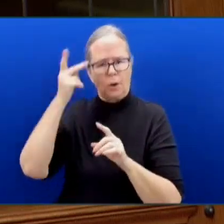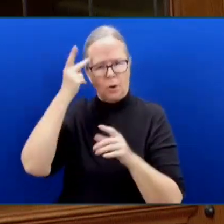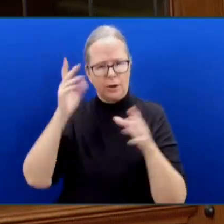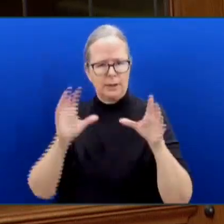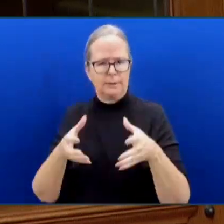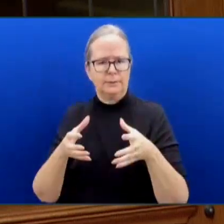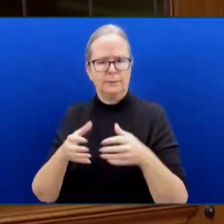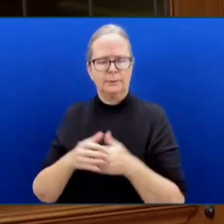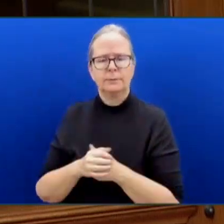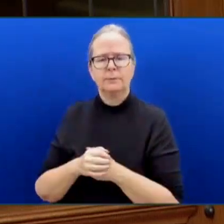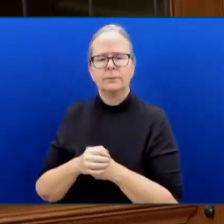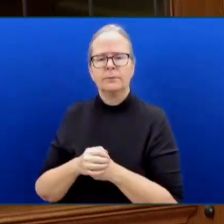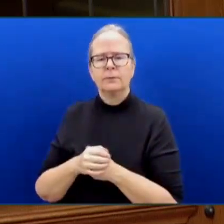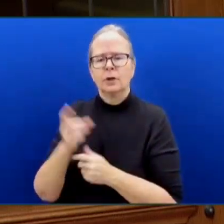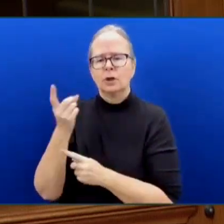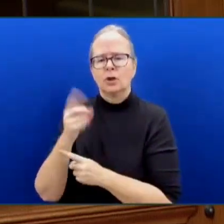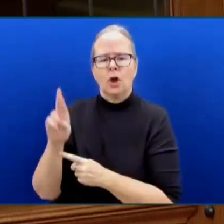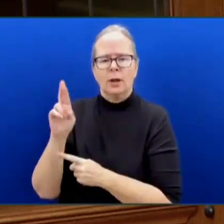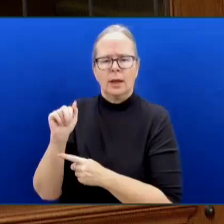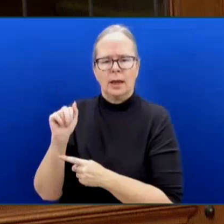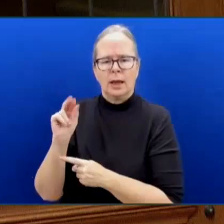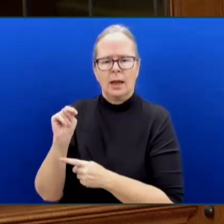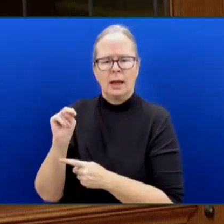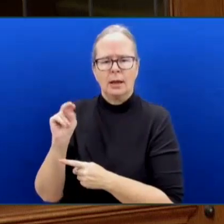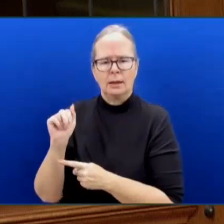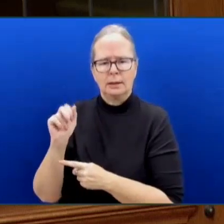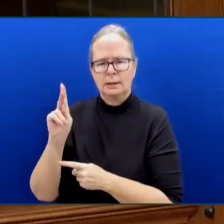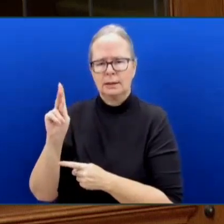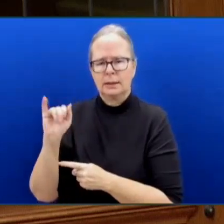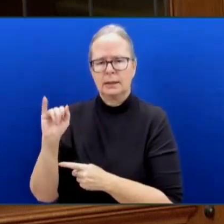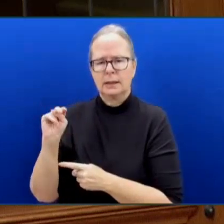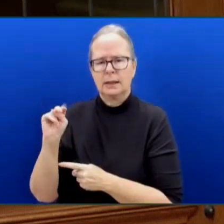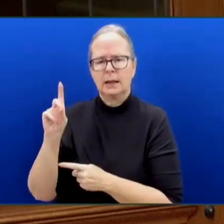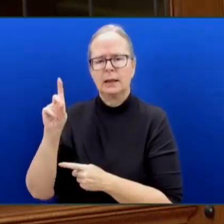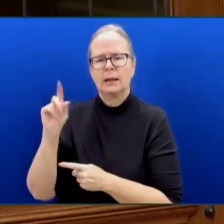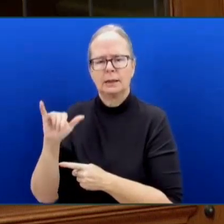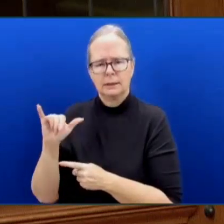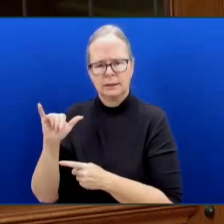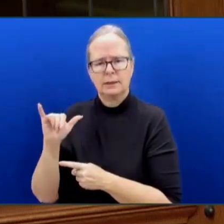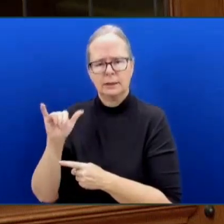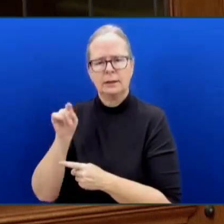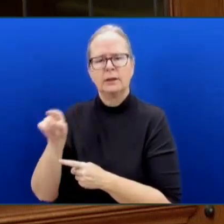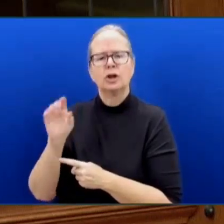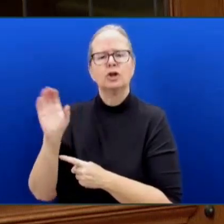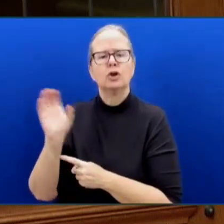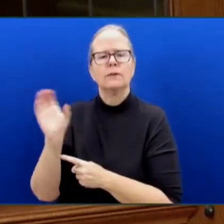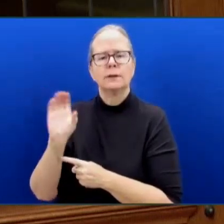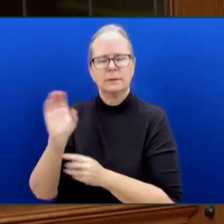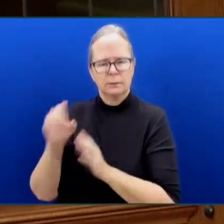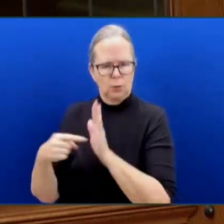Conservative Party of British Columbia's candidate for North Island, recently told me about a patient she saw at her clinic in Campbell River.